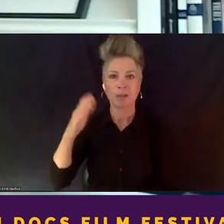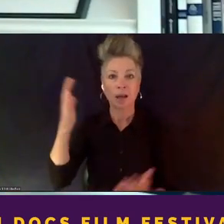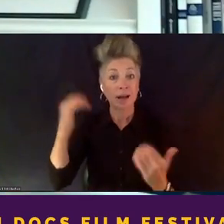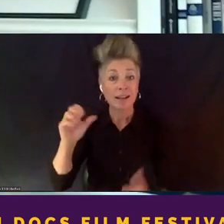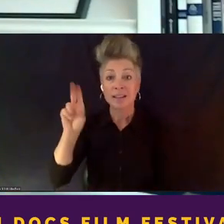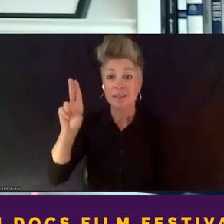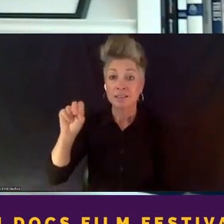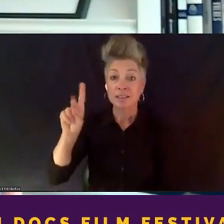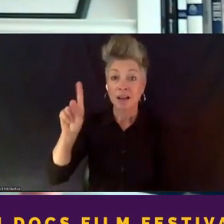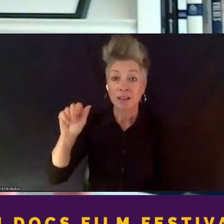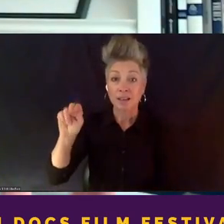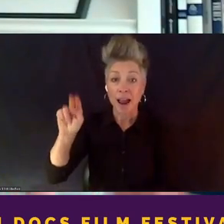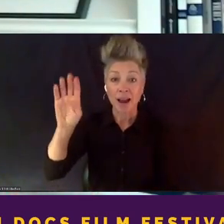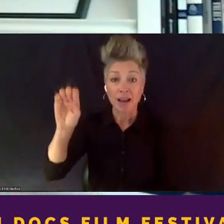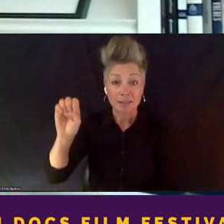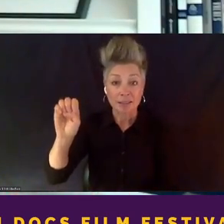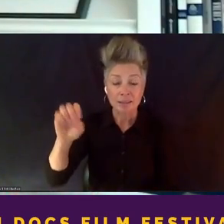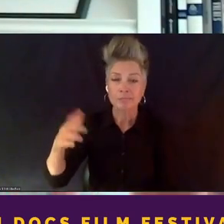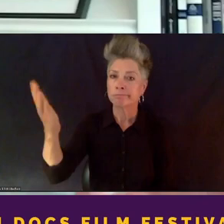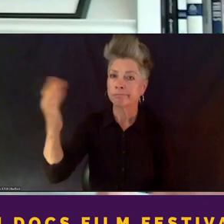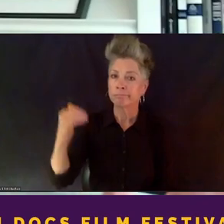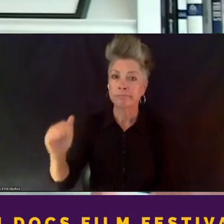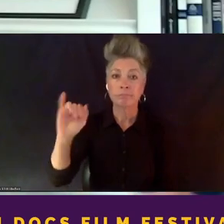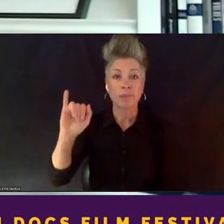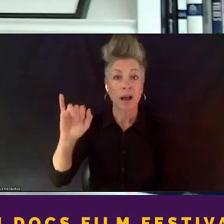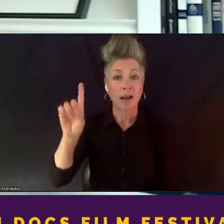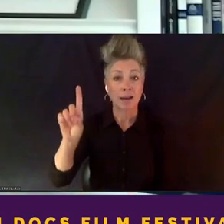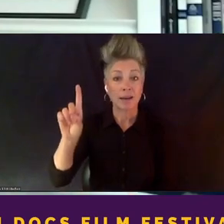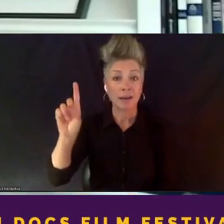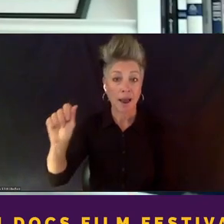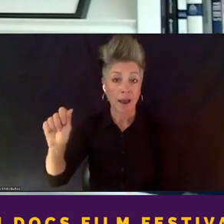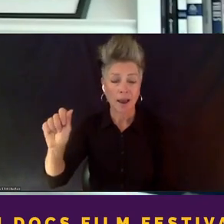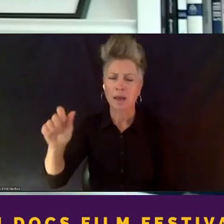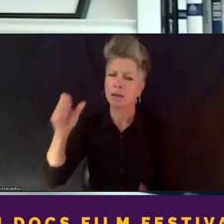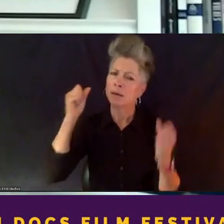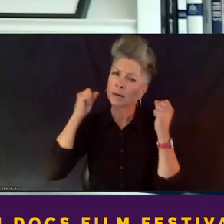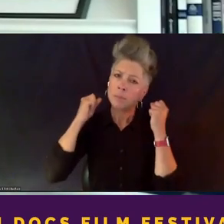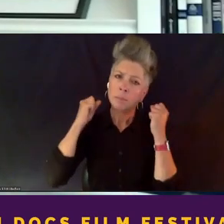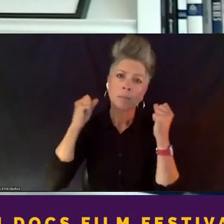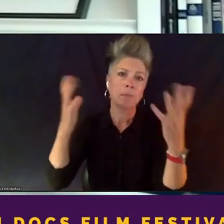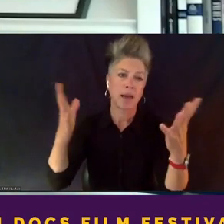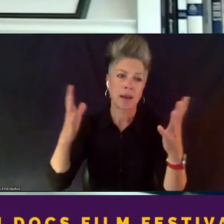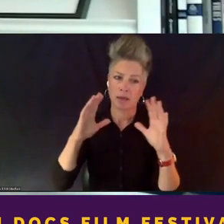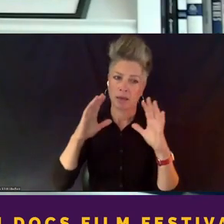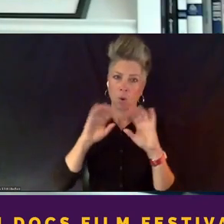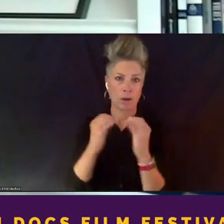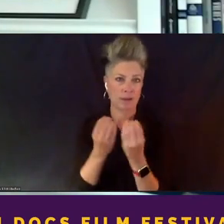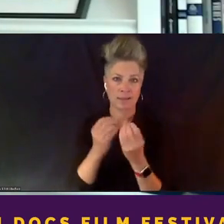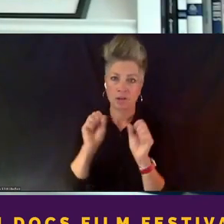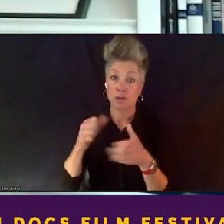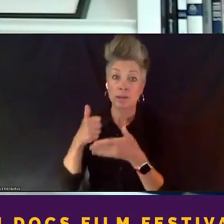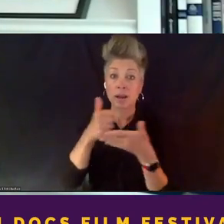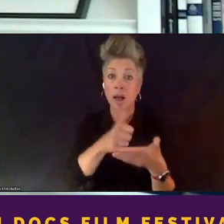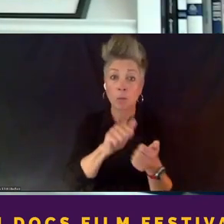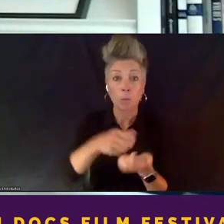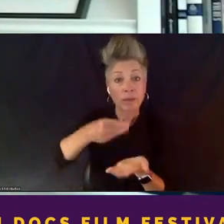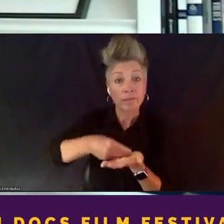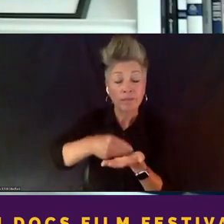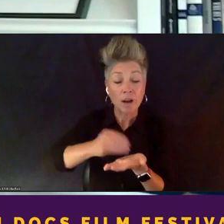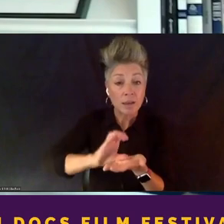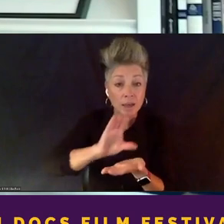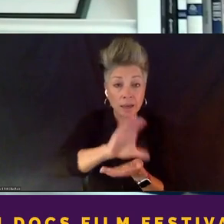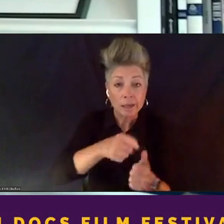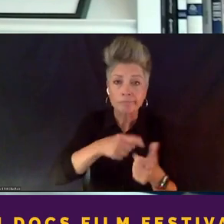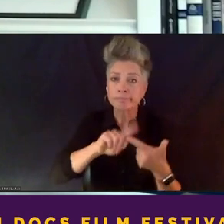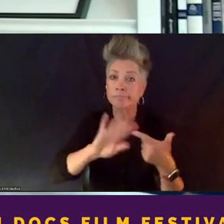IDA. There are just literally, you know, dozens of organizations that, that can help with funding, with expertise,